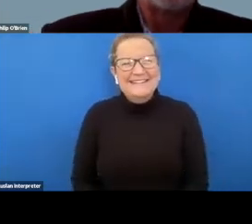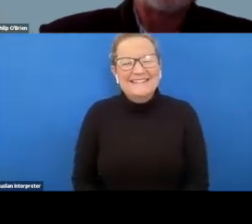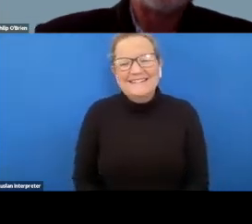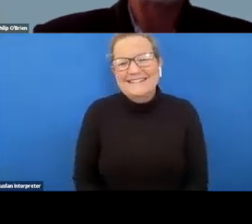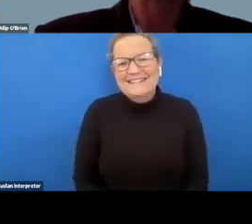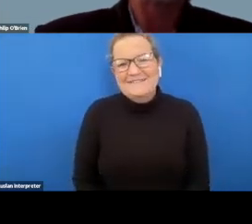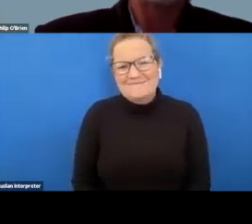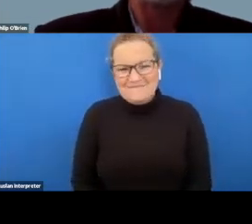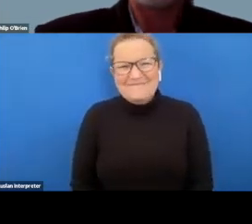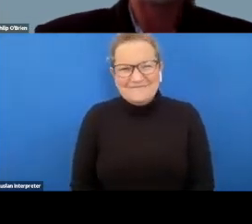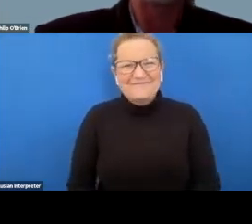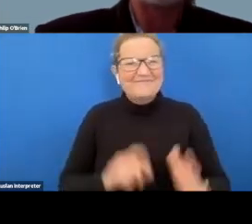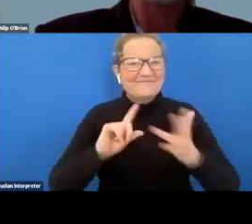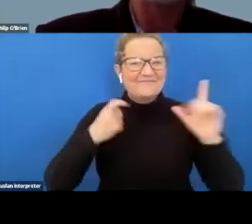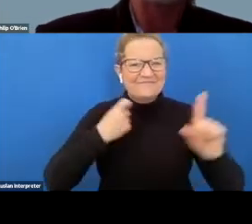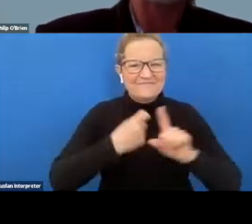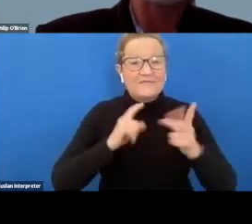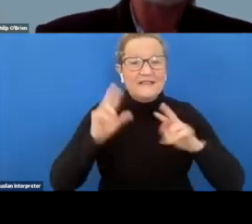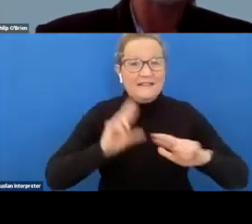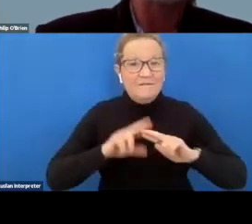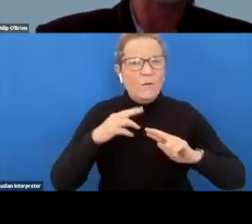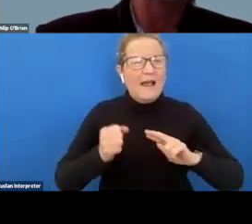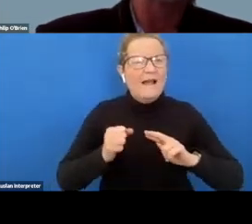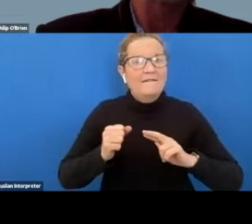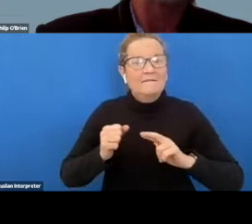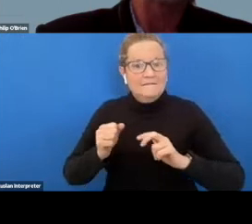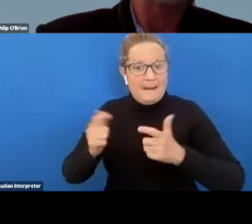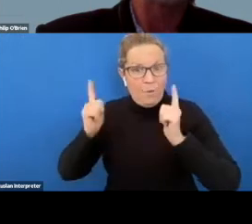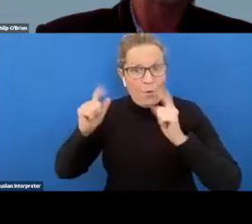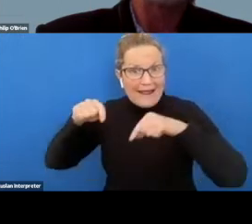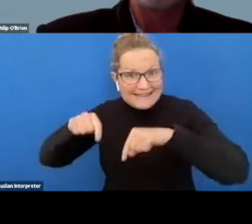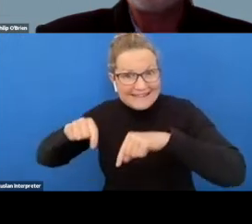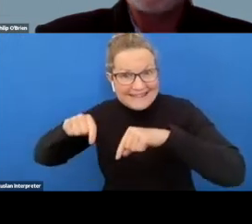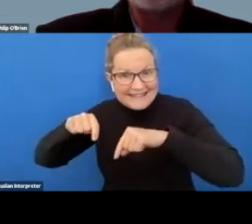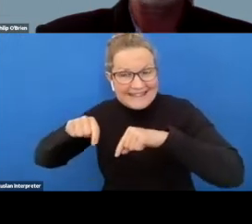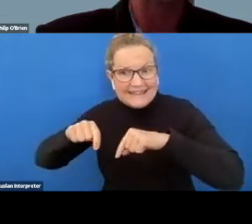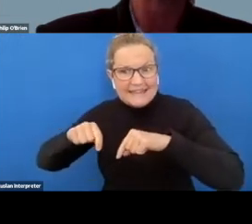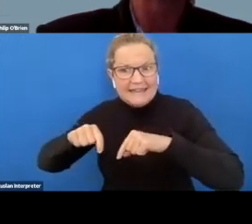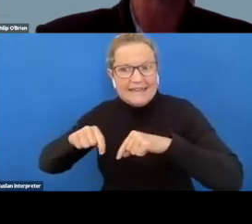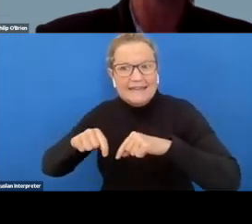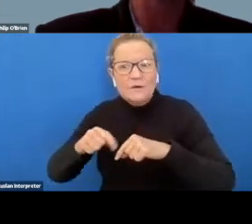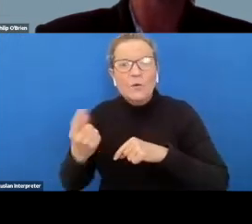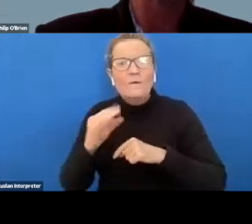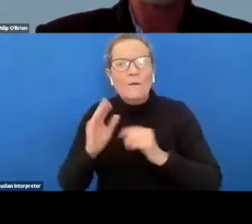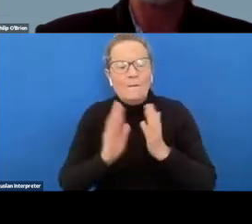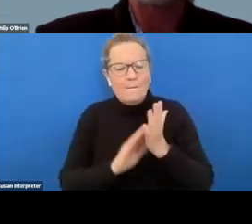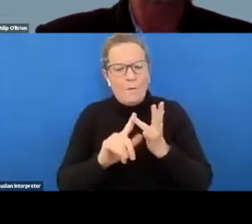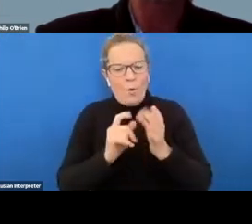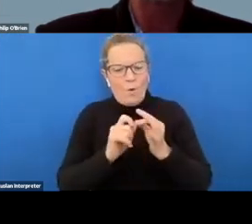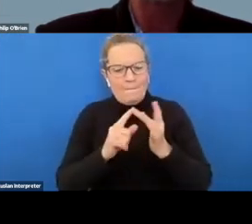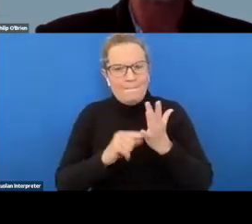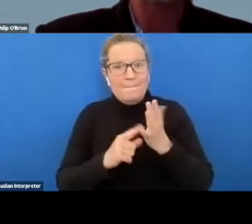question okay so yeah if we do have employers in there um so we've got um people from ability works who are joining us not